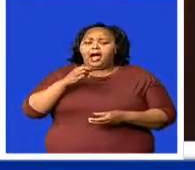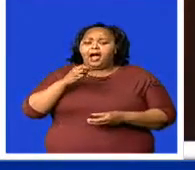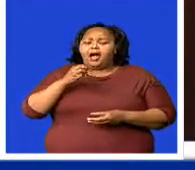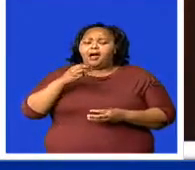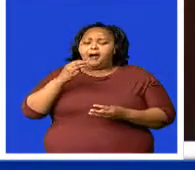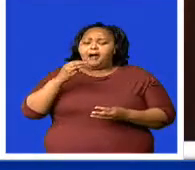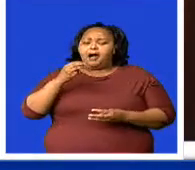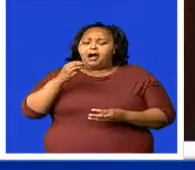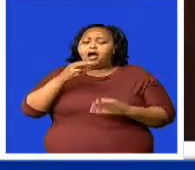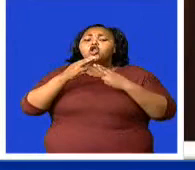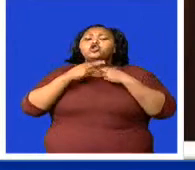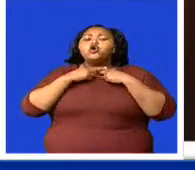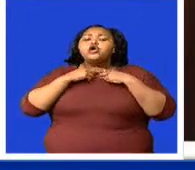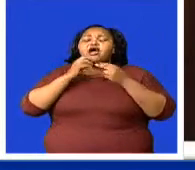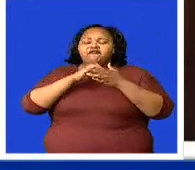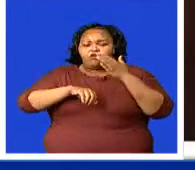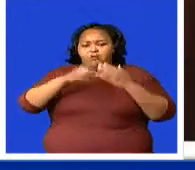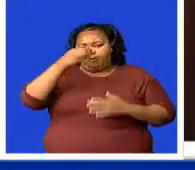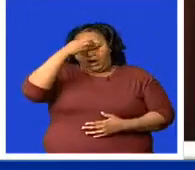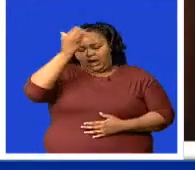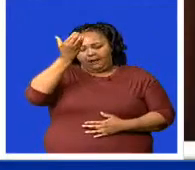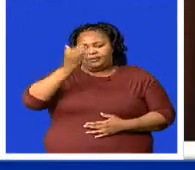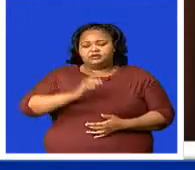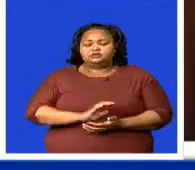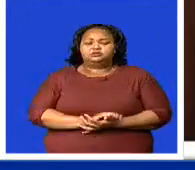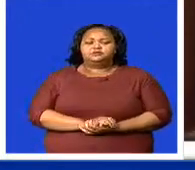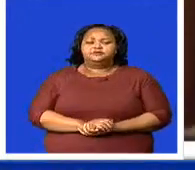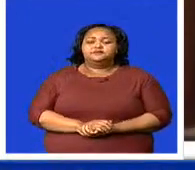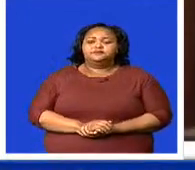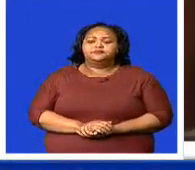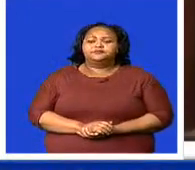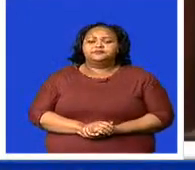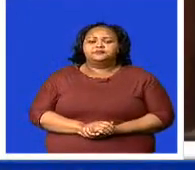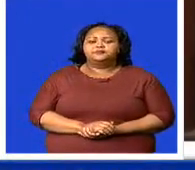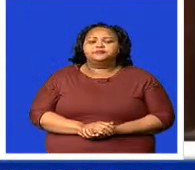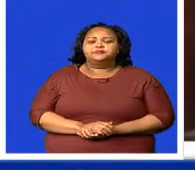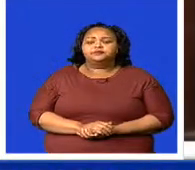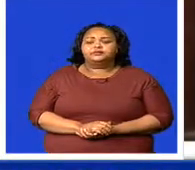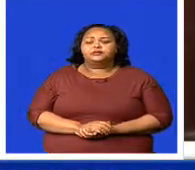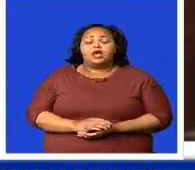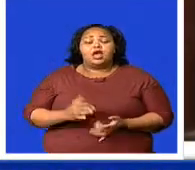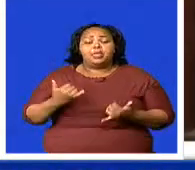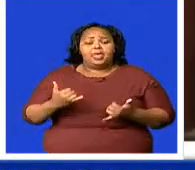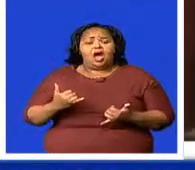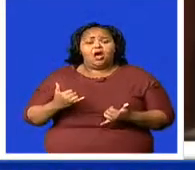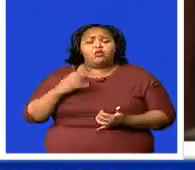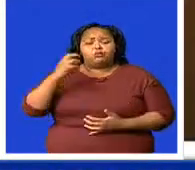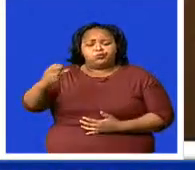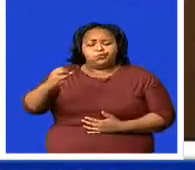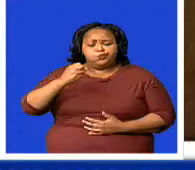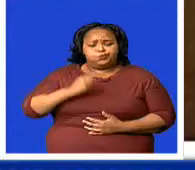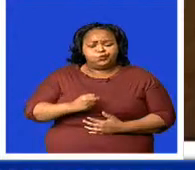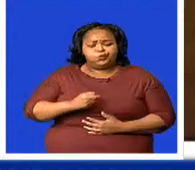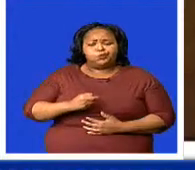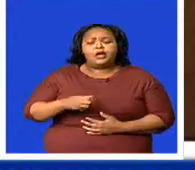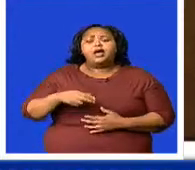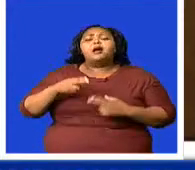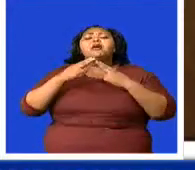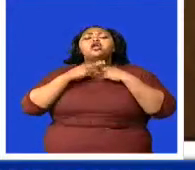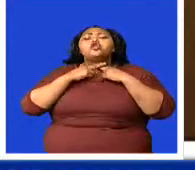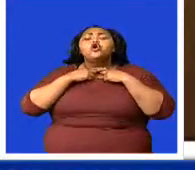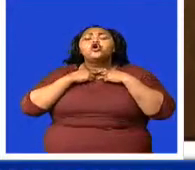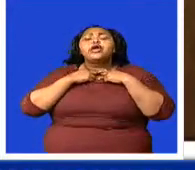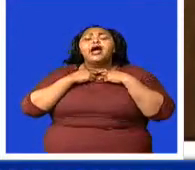and now I engage my private firms who have power judiciary. So